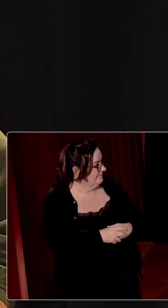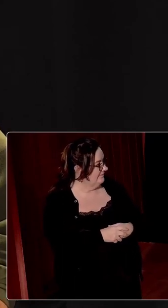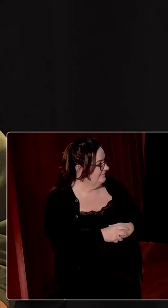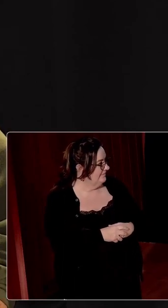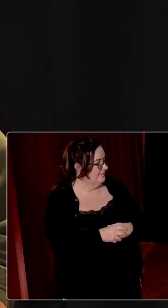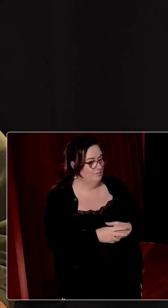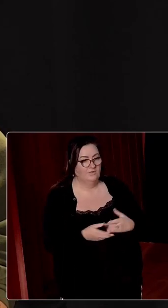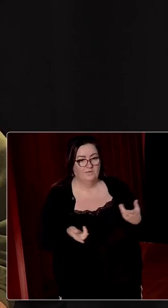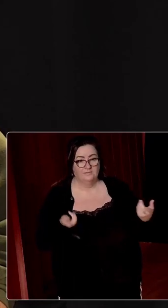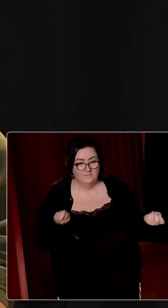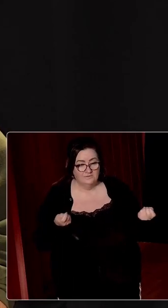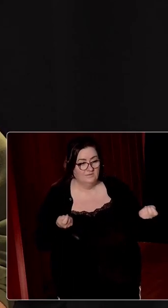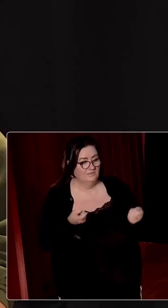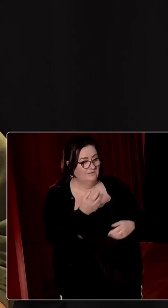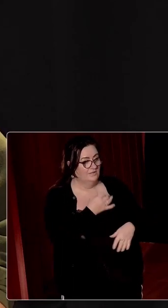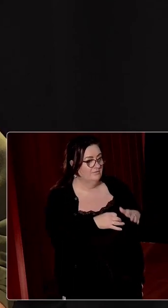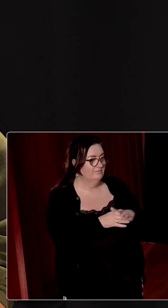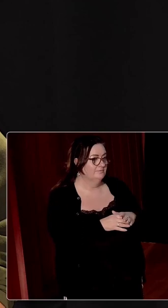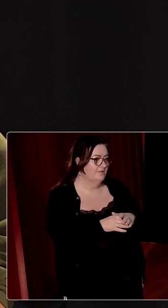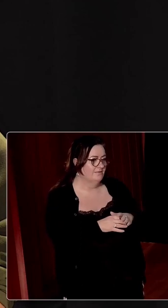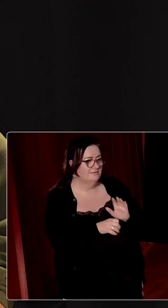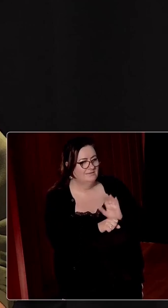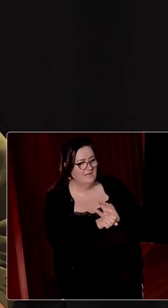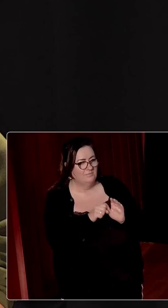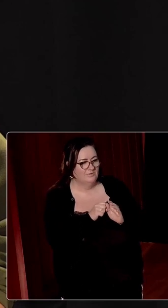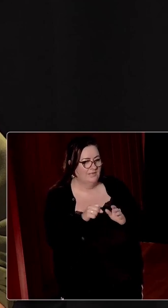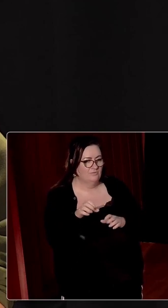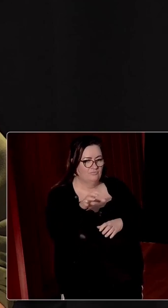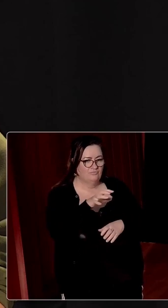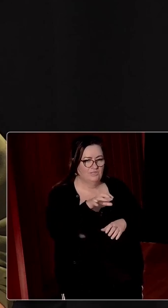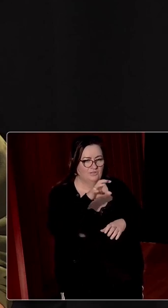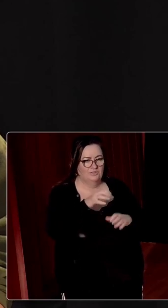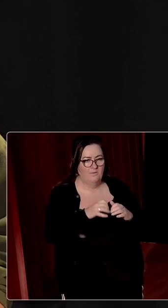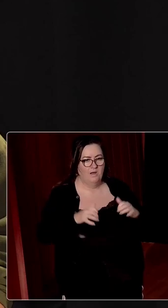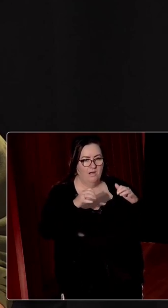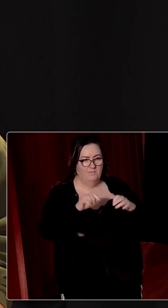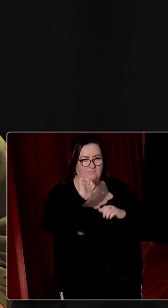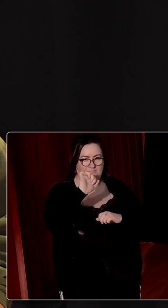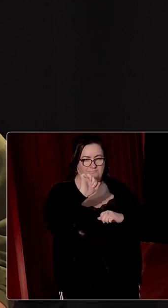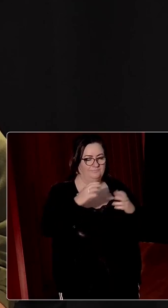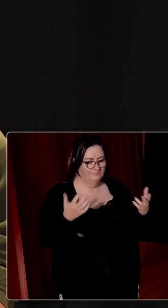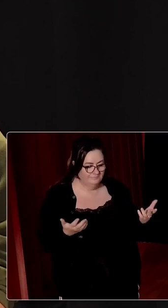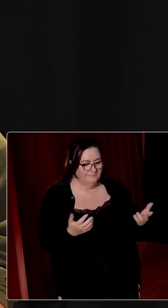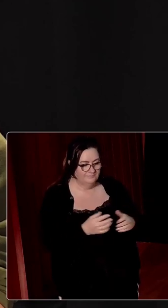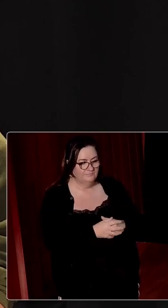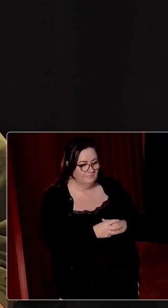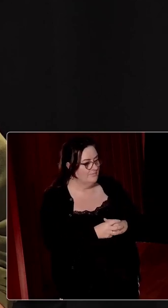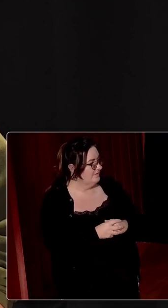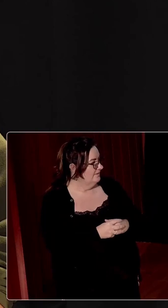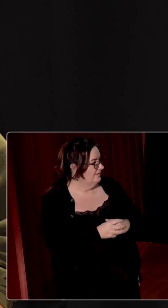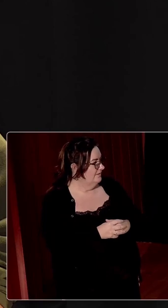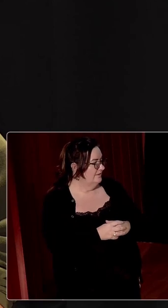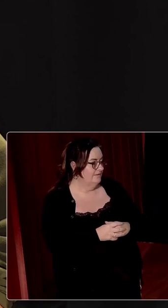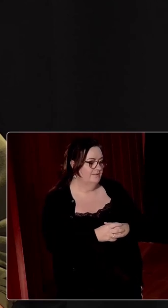administration, government has been built, not a state, but a regional parliament has been built up. And, you know, sometimes the narrative here doesn't take a